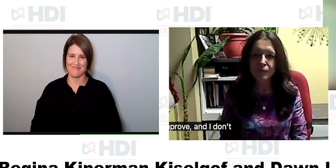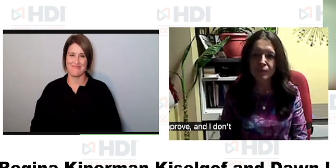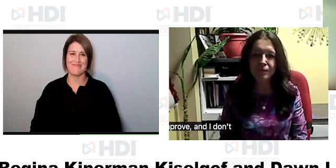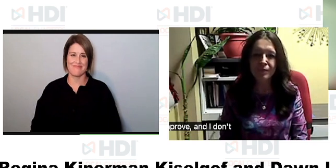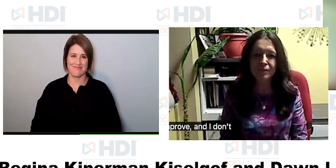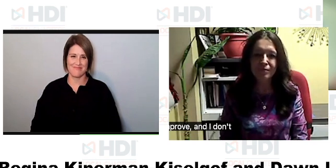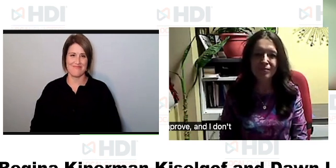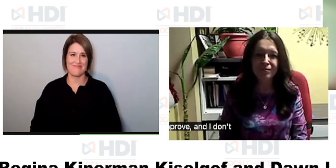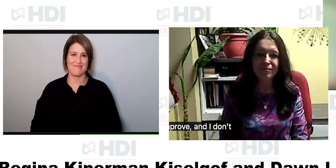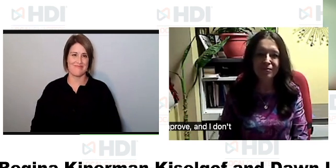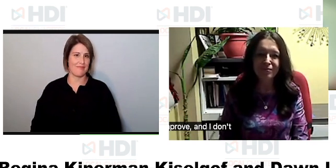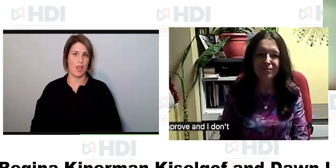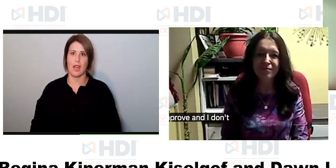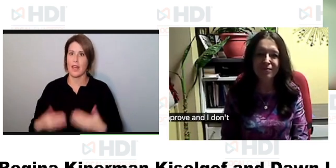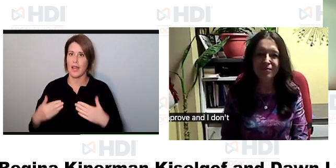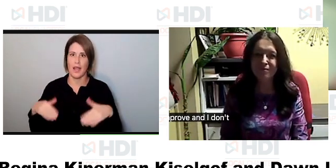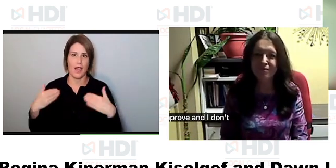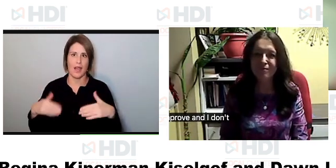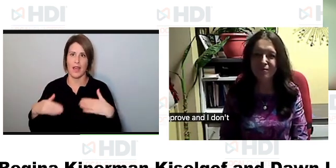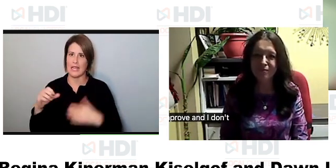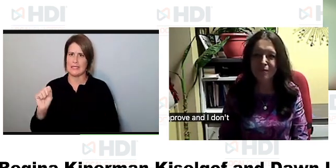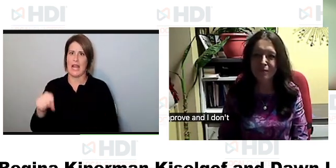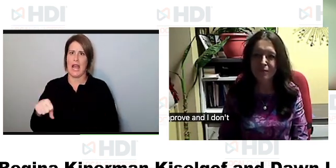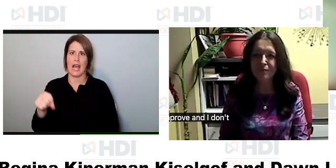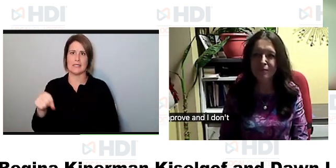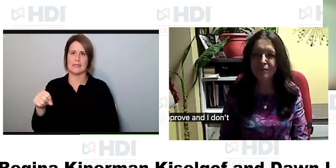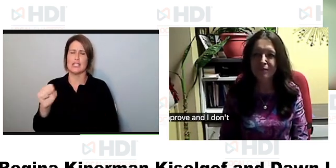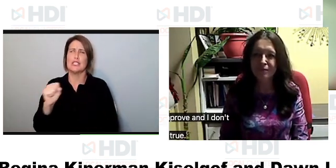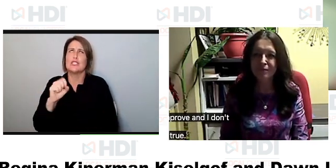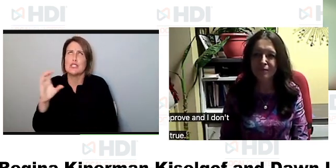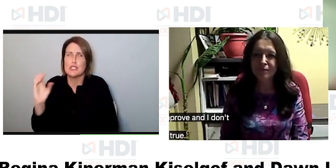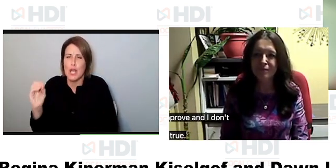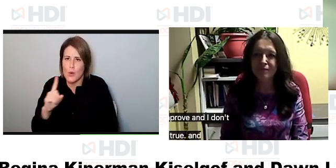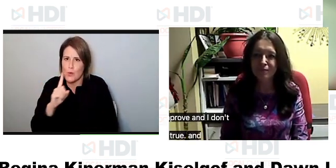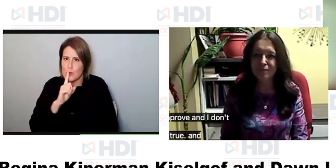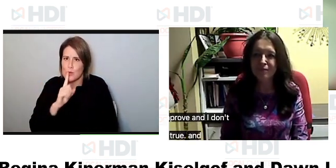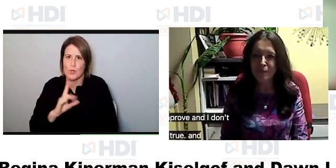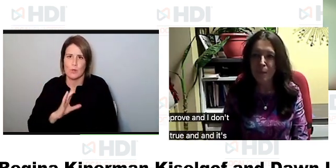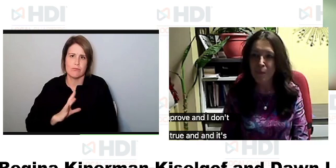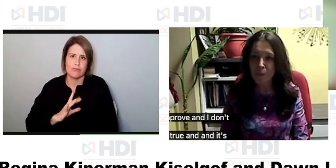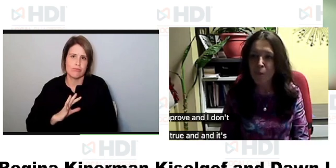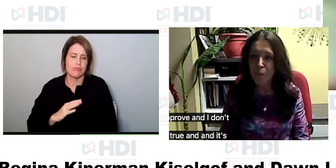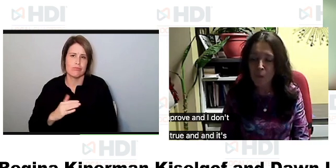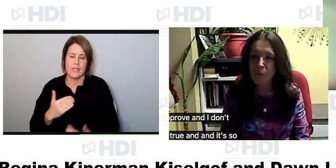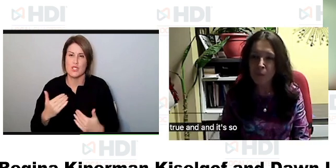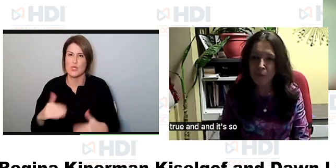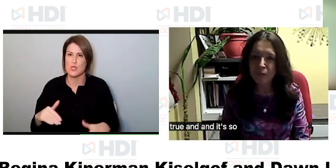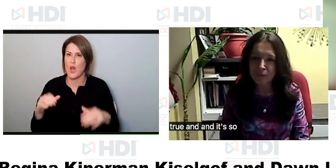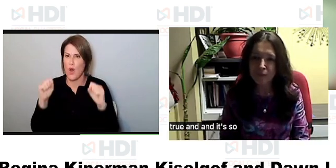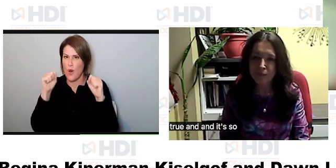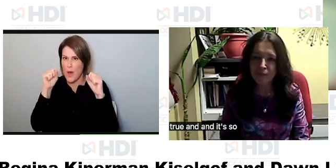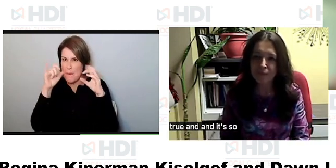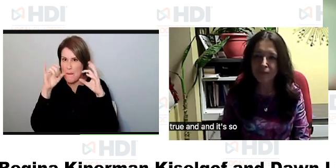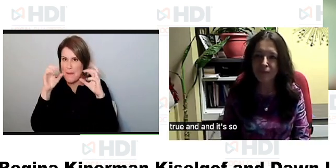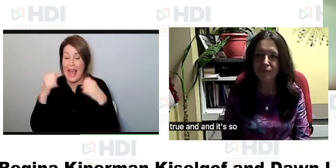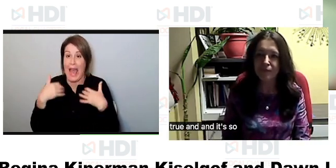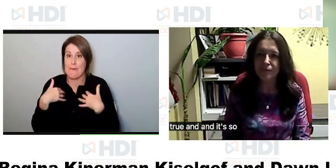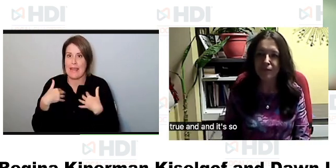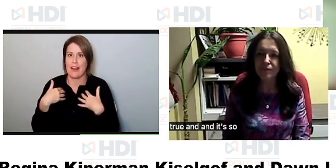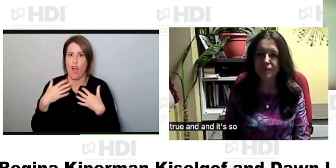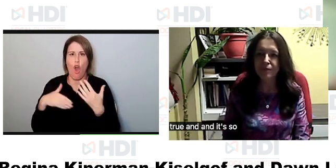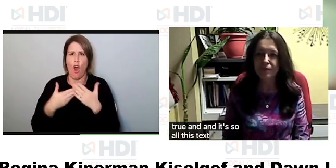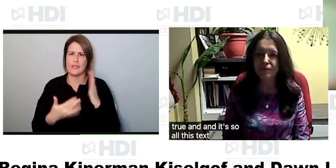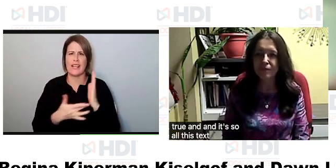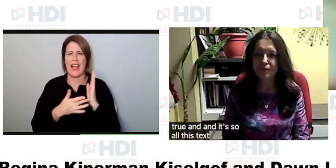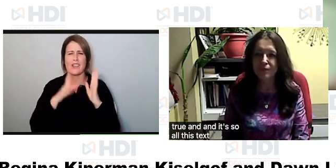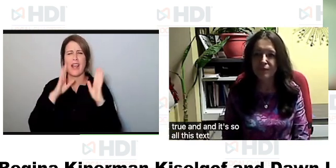yeah i mean i think that is so true and and it's so amazing that you know i take all this technology